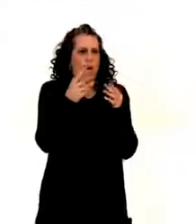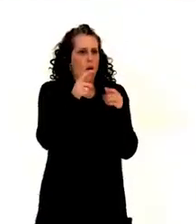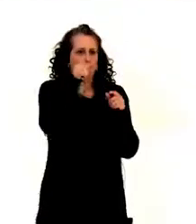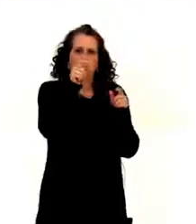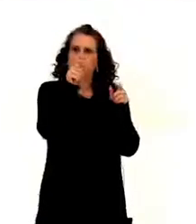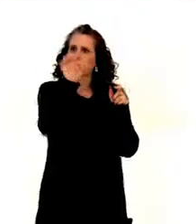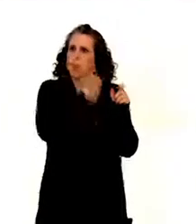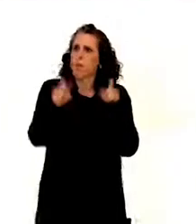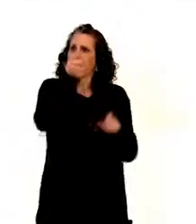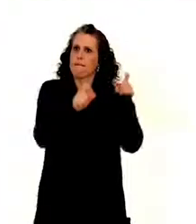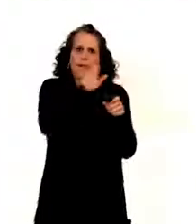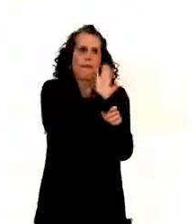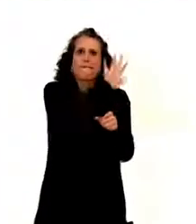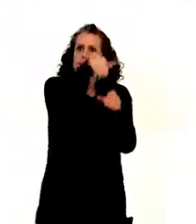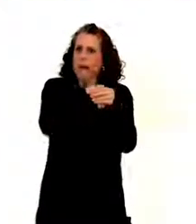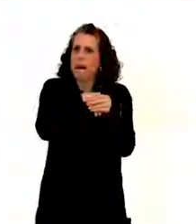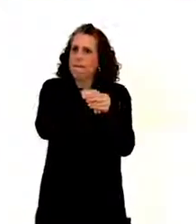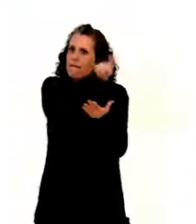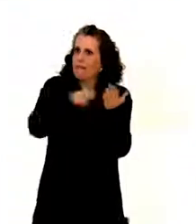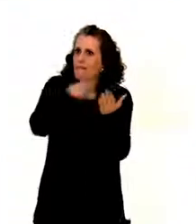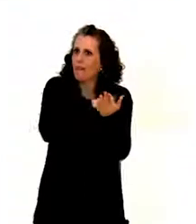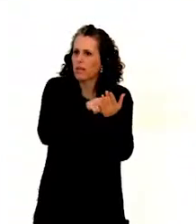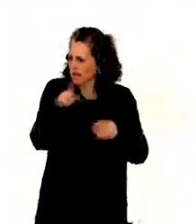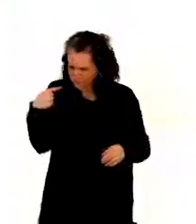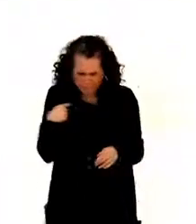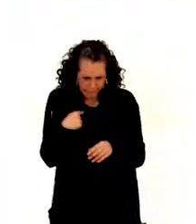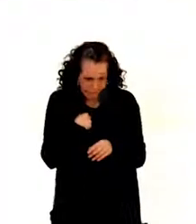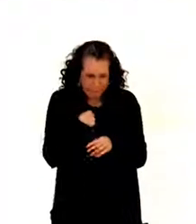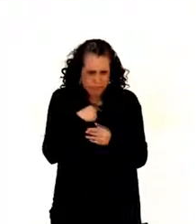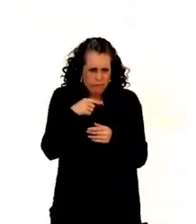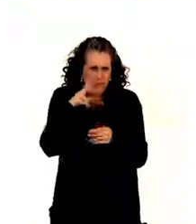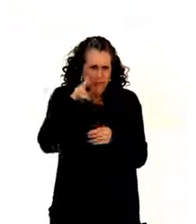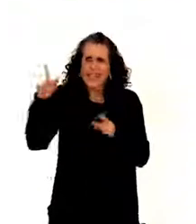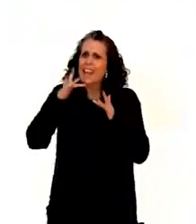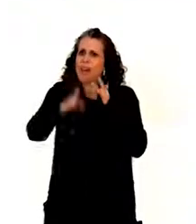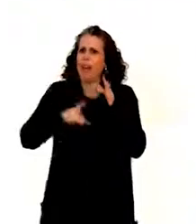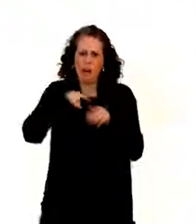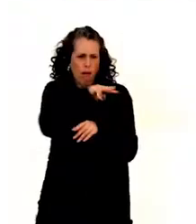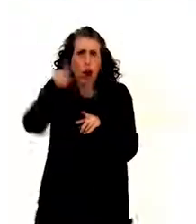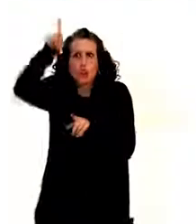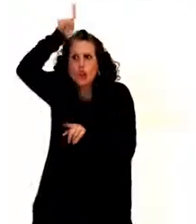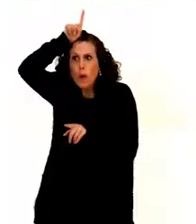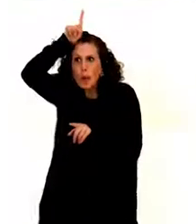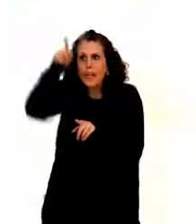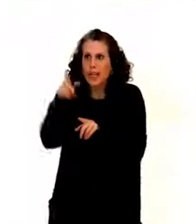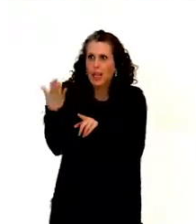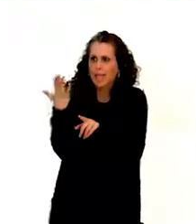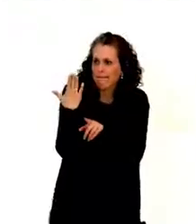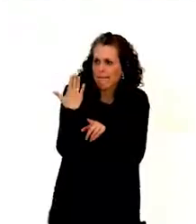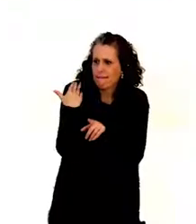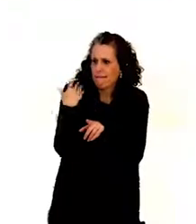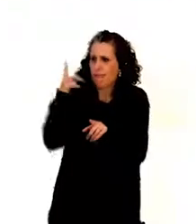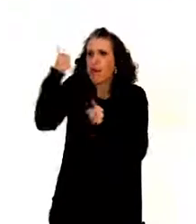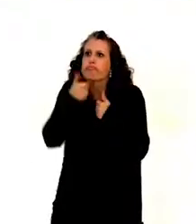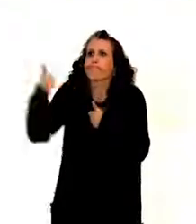the Europe to exercise that right. And I think I read it on the internet that Germany has recently, the Constitutional Court,